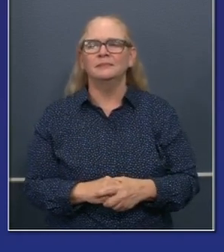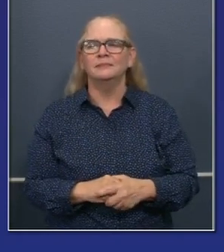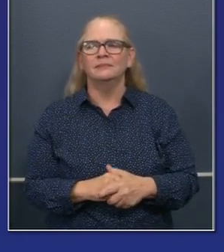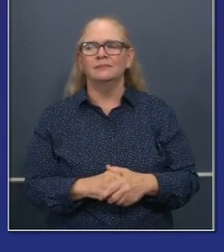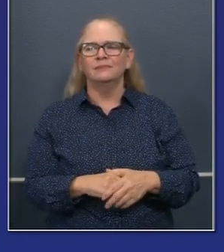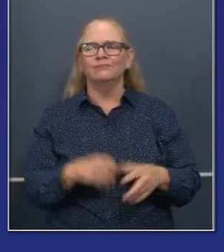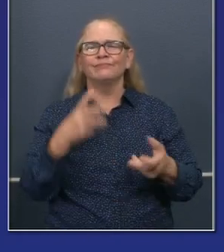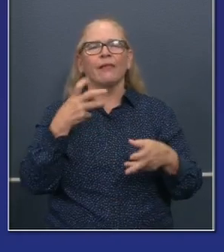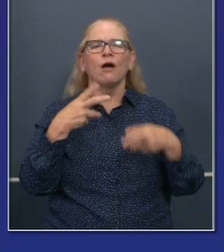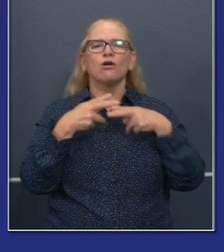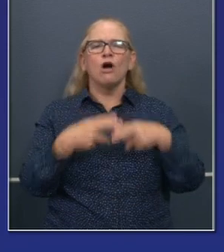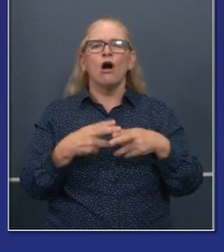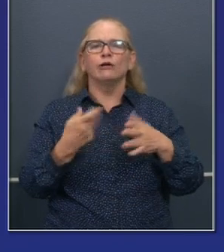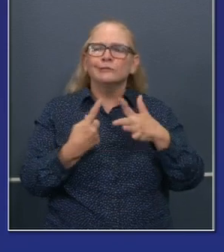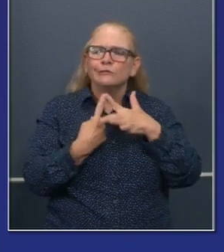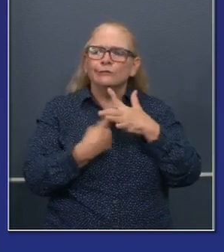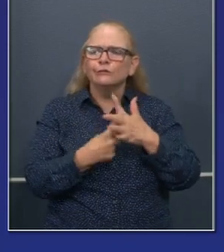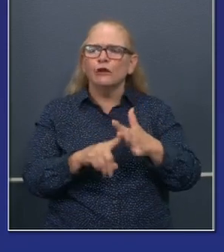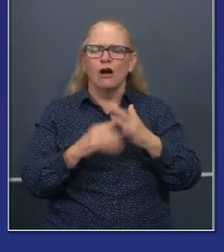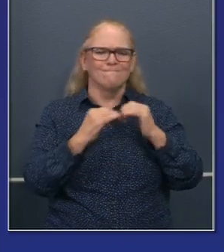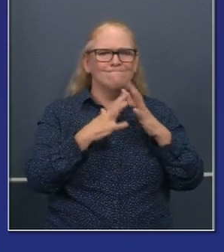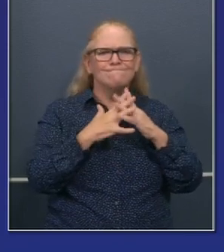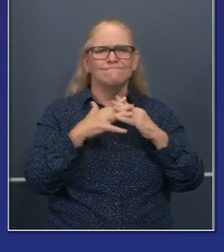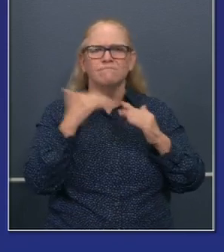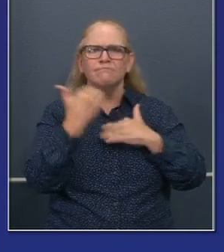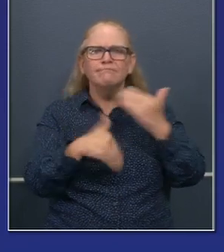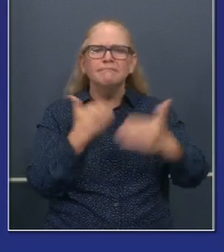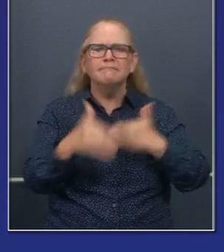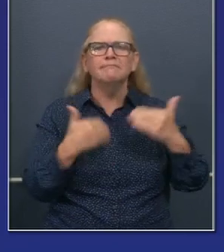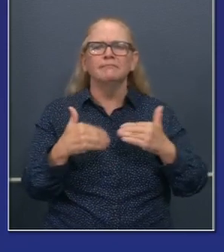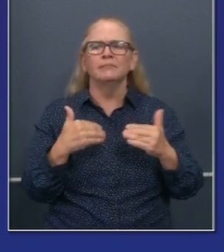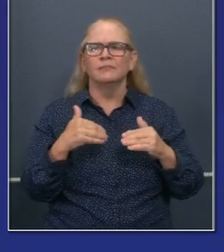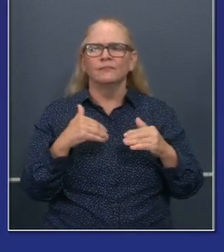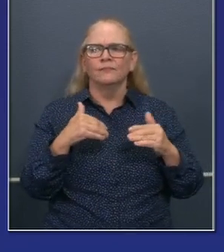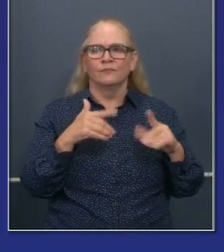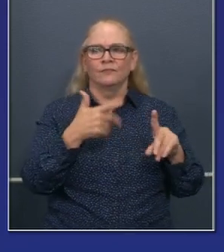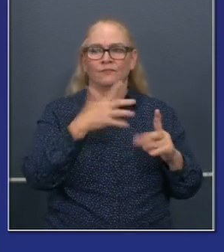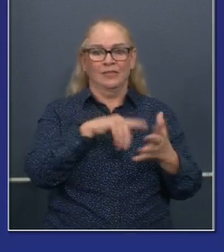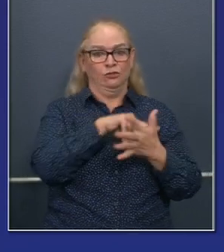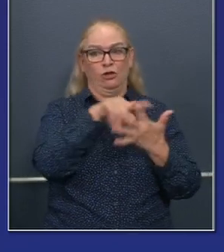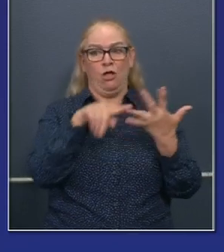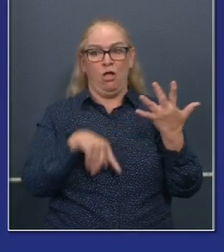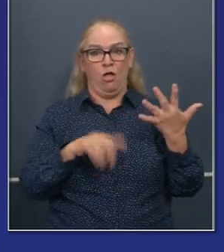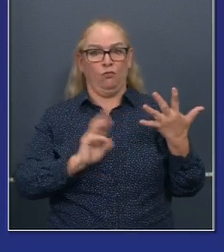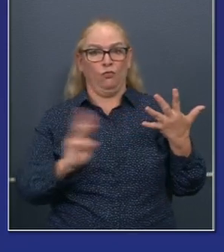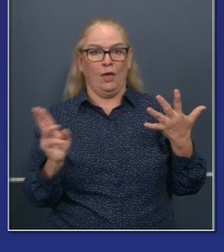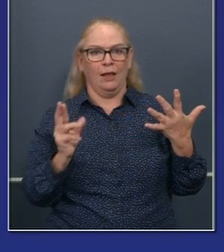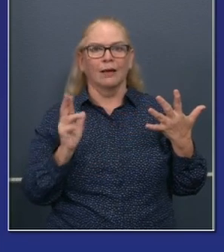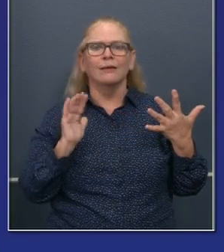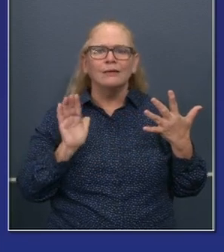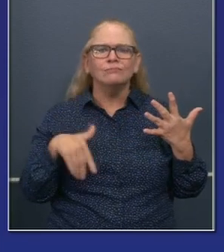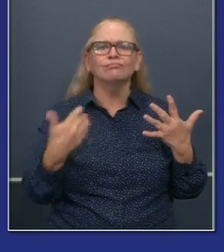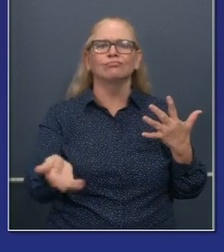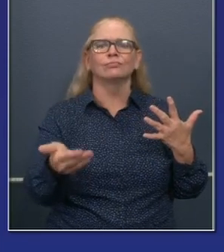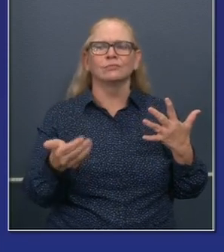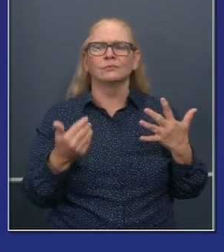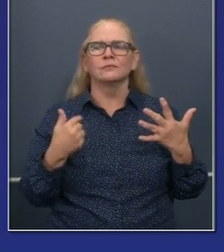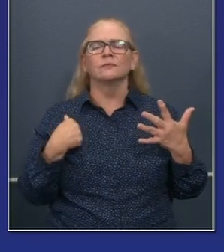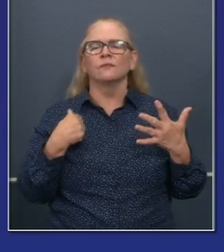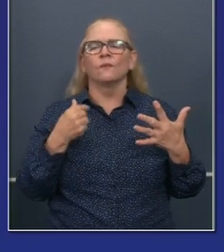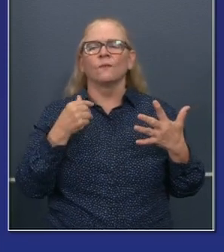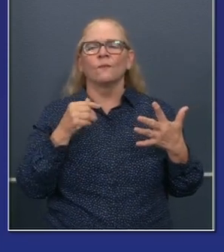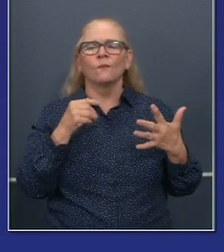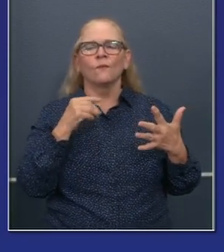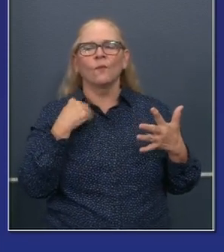Uh, but we have a lot of projects that are ready to go that are permitted, uh, and could happen. All we need to do is move that money out a little bit